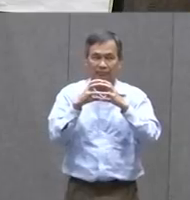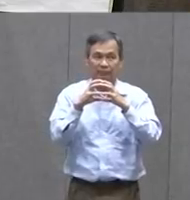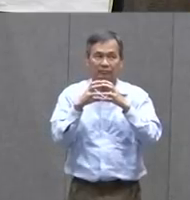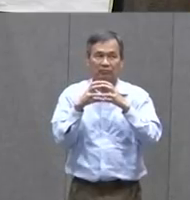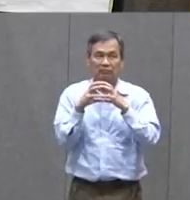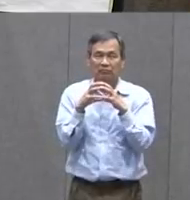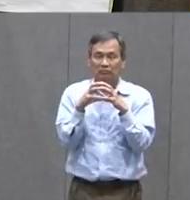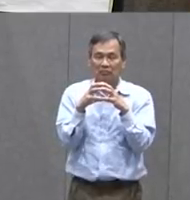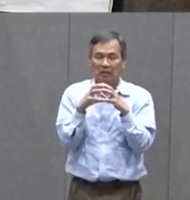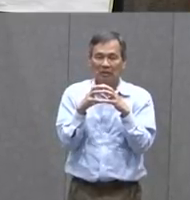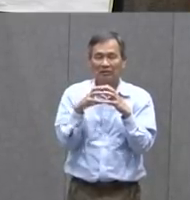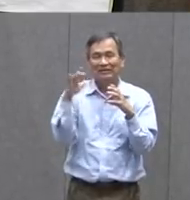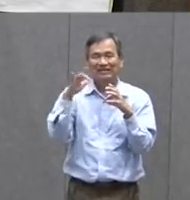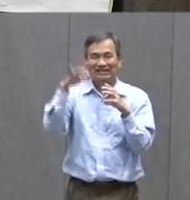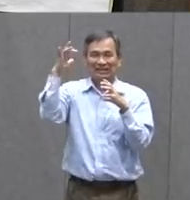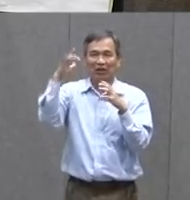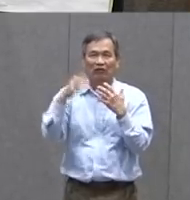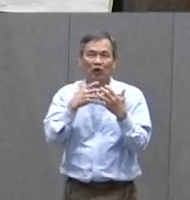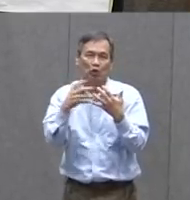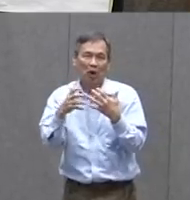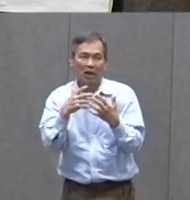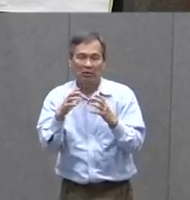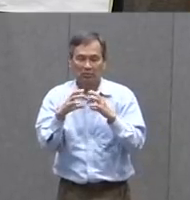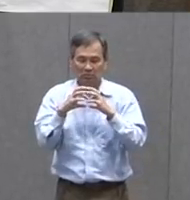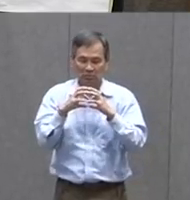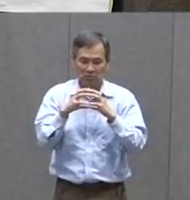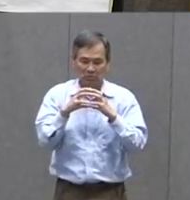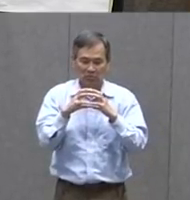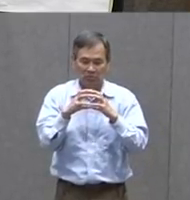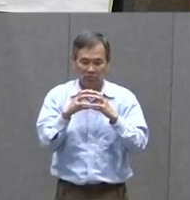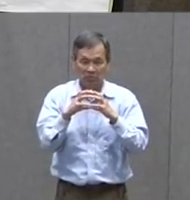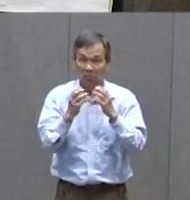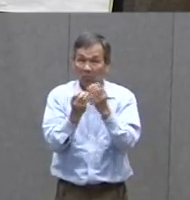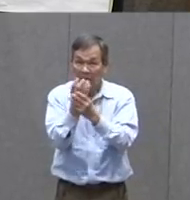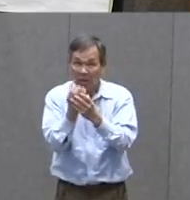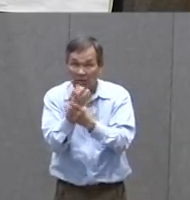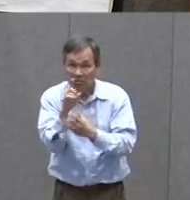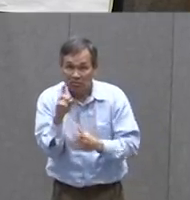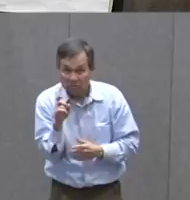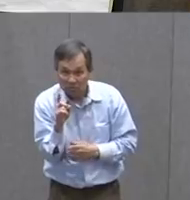It's Kind Of Silvery Gray Does It Have Any Plant Life